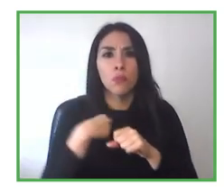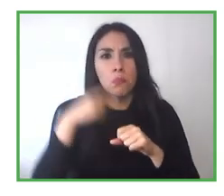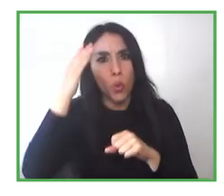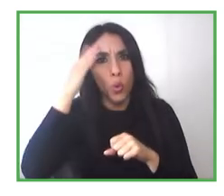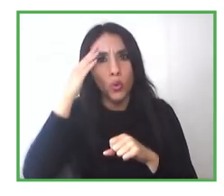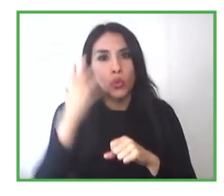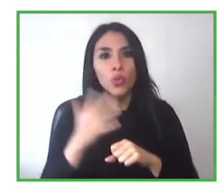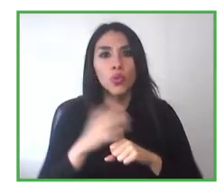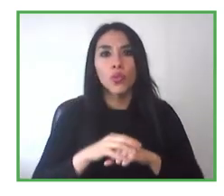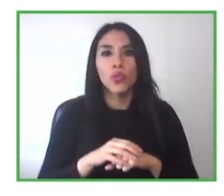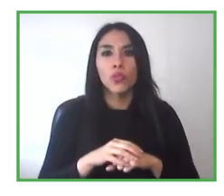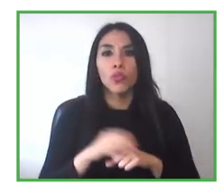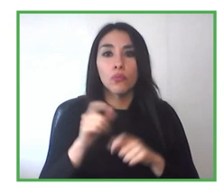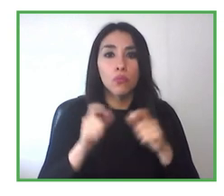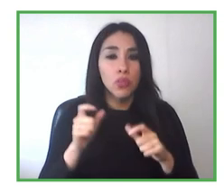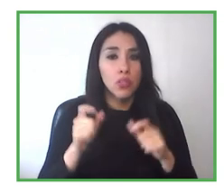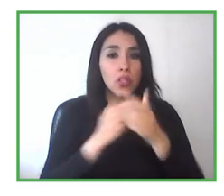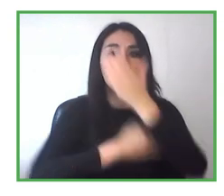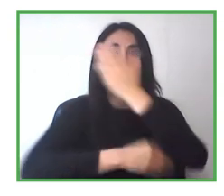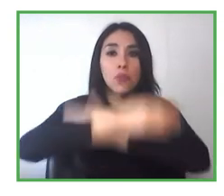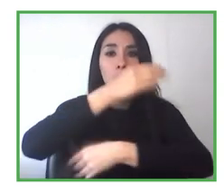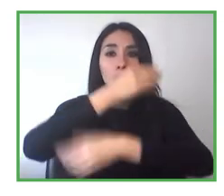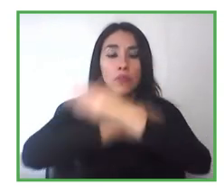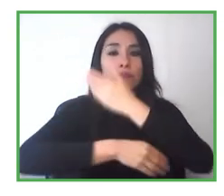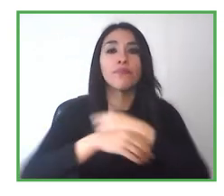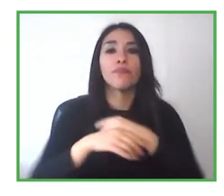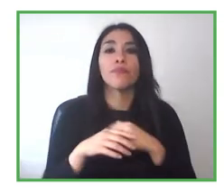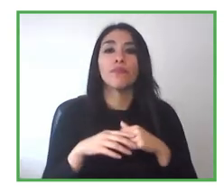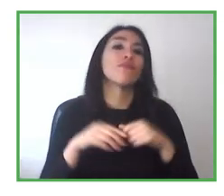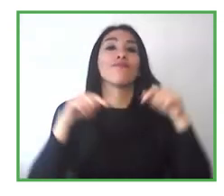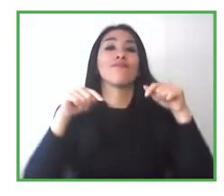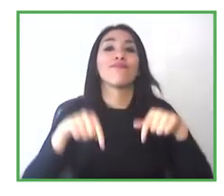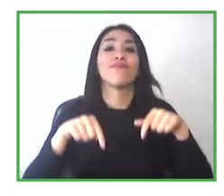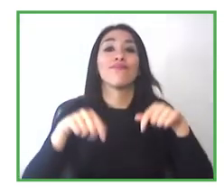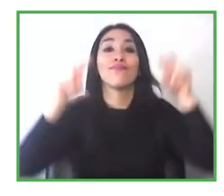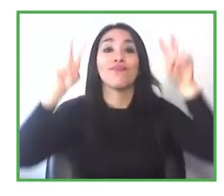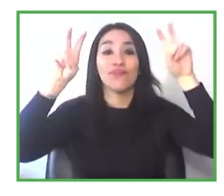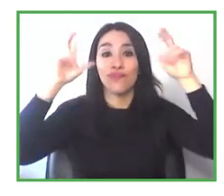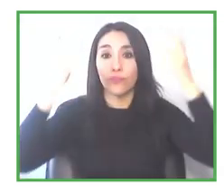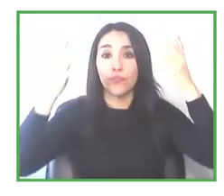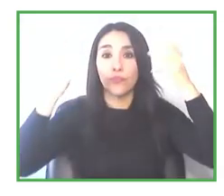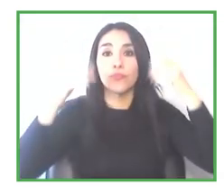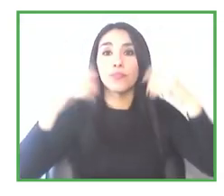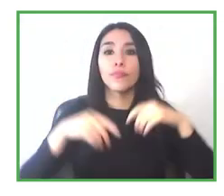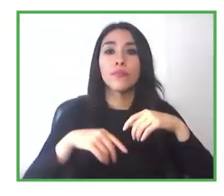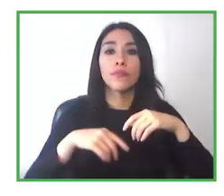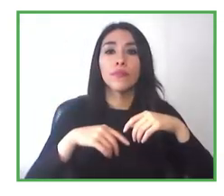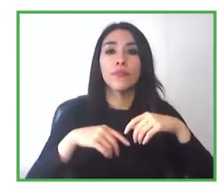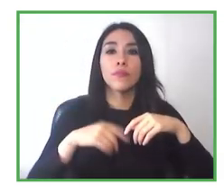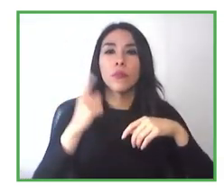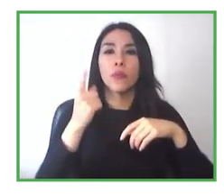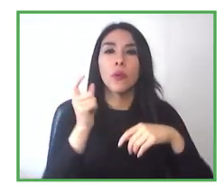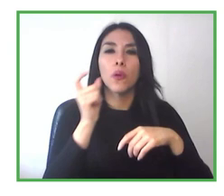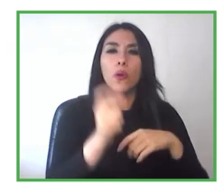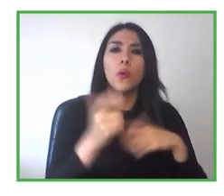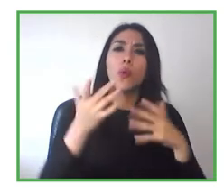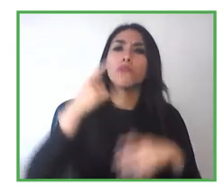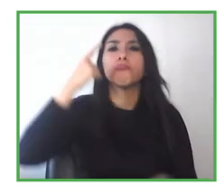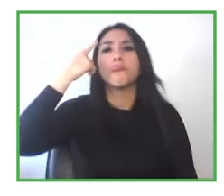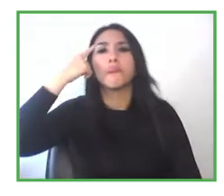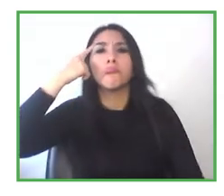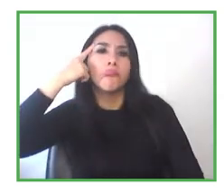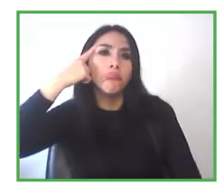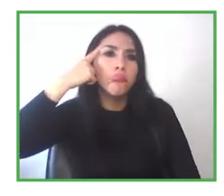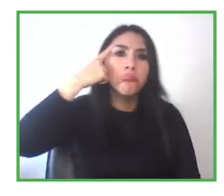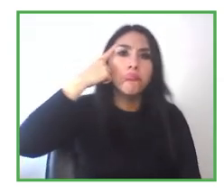focused on comprehensive work and inclusion. So Solange, what's the perception of companies with this? Do they